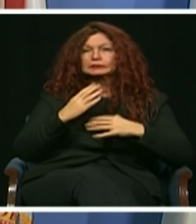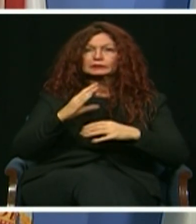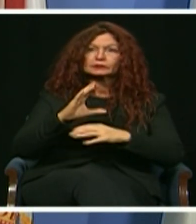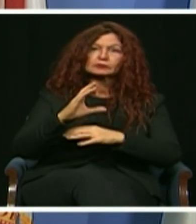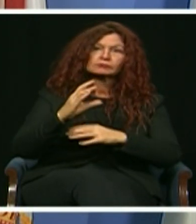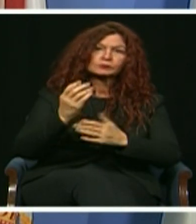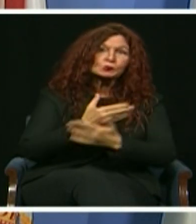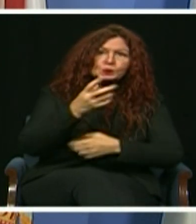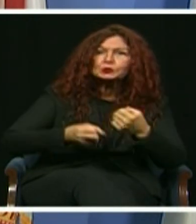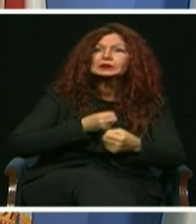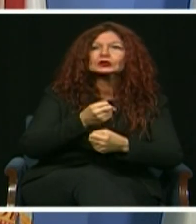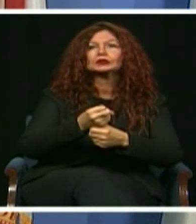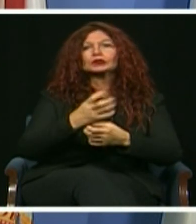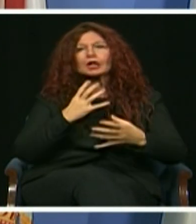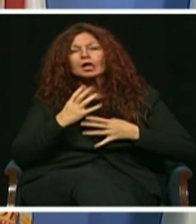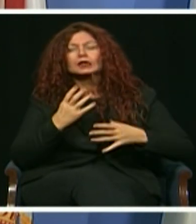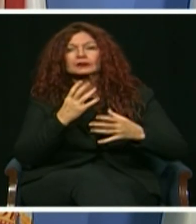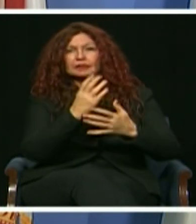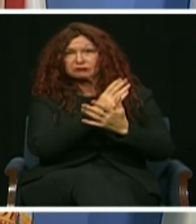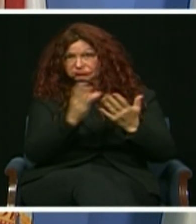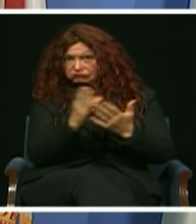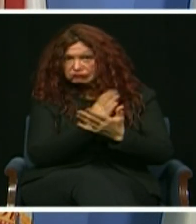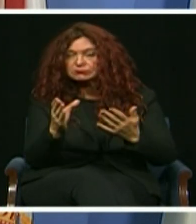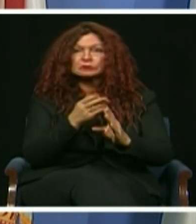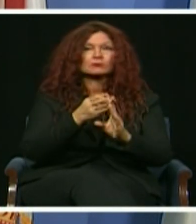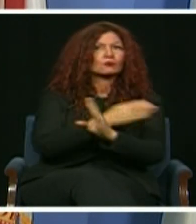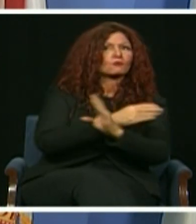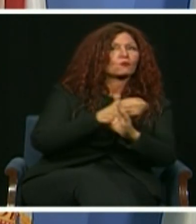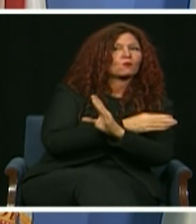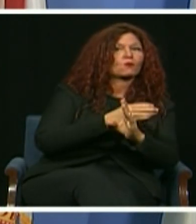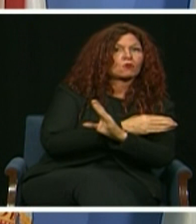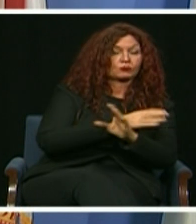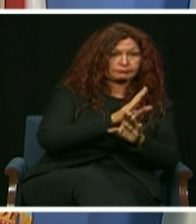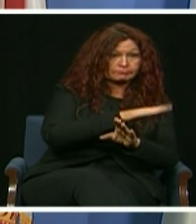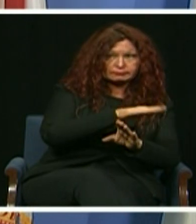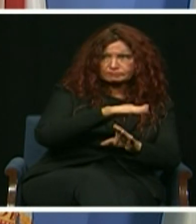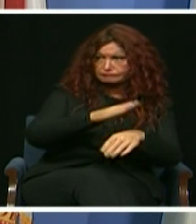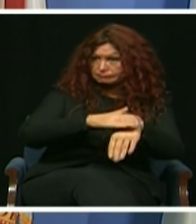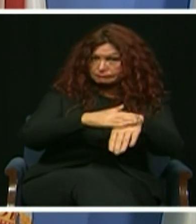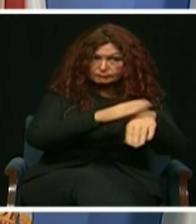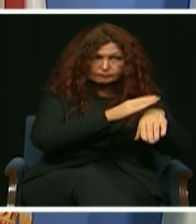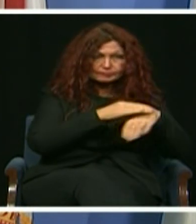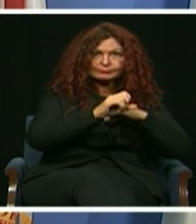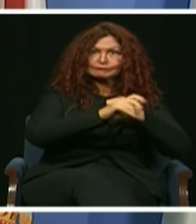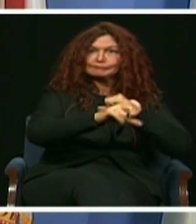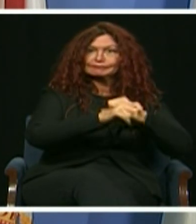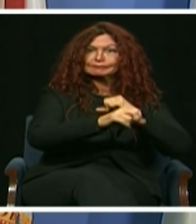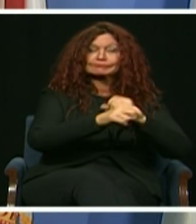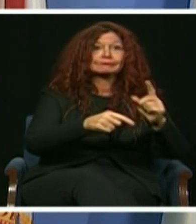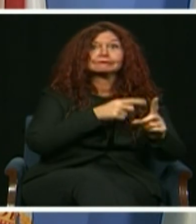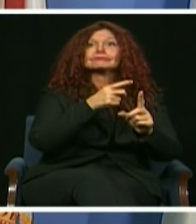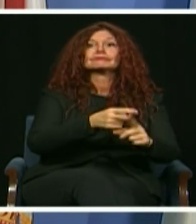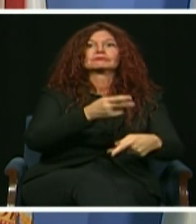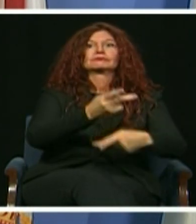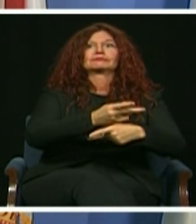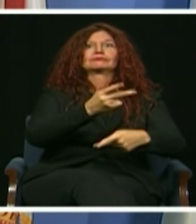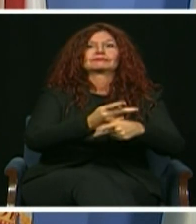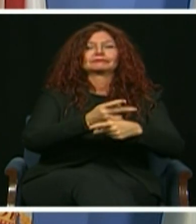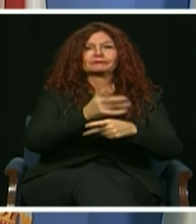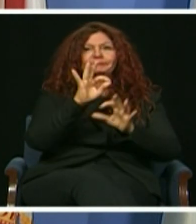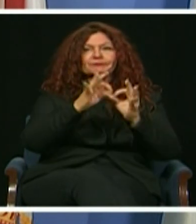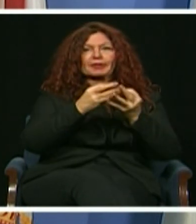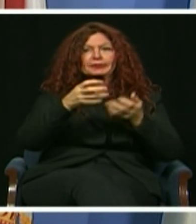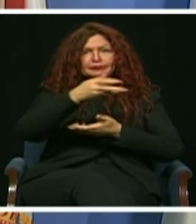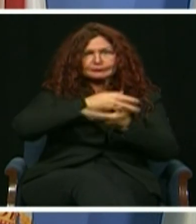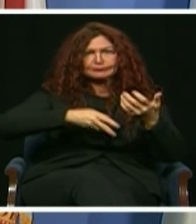and thrive through crisis. Thanks to Director Maria Nardi and her team, we became the first park system in the country to